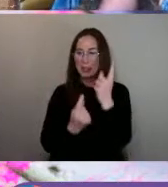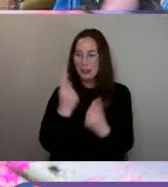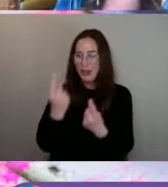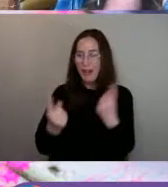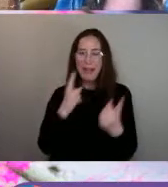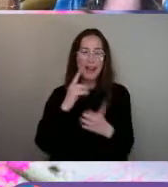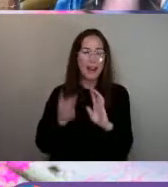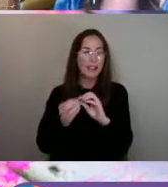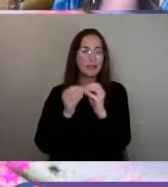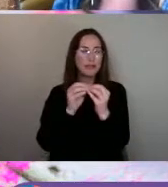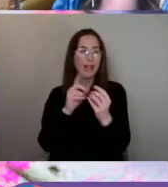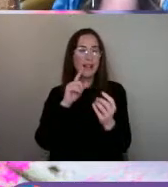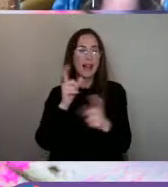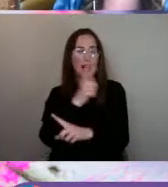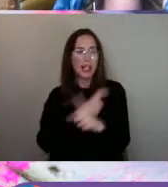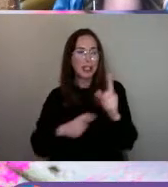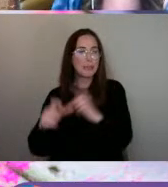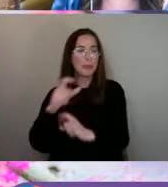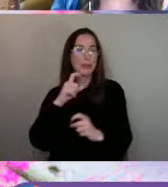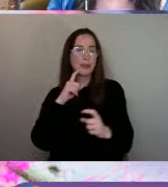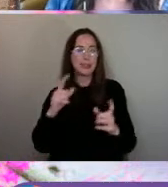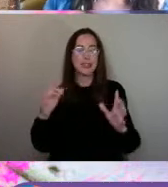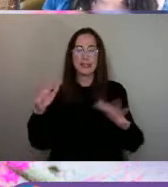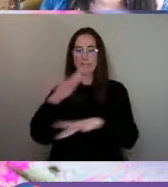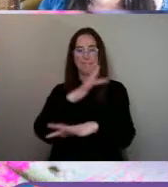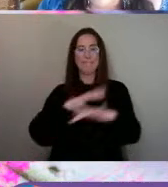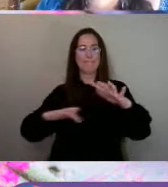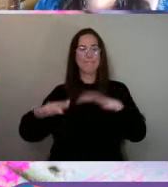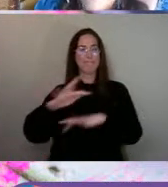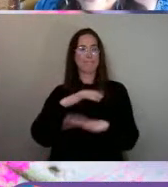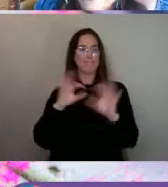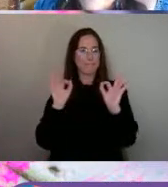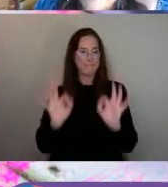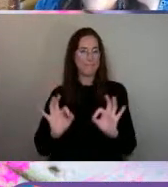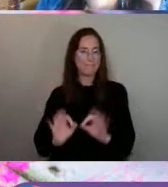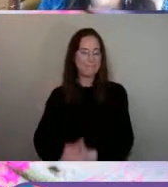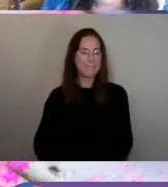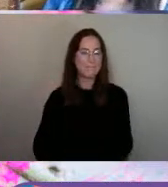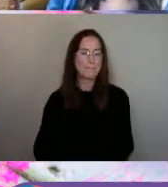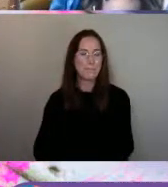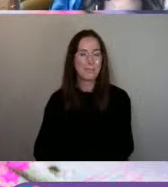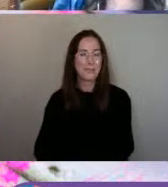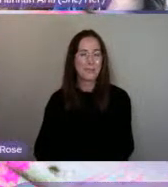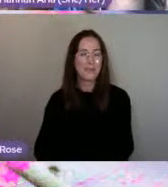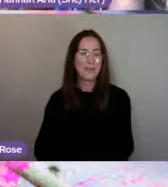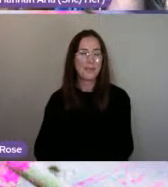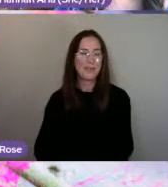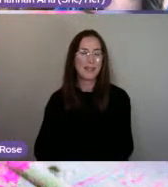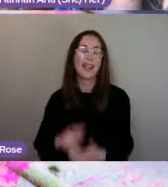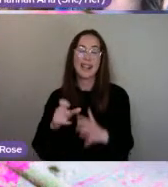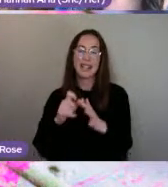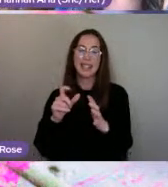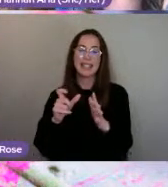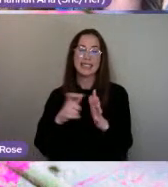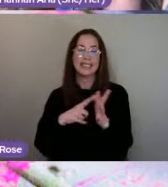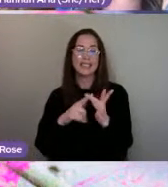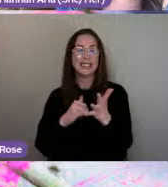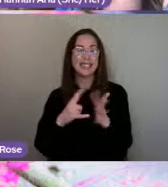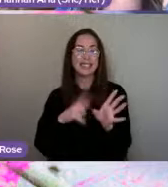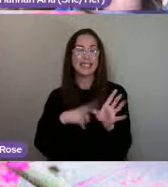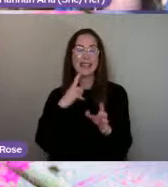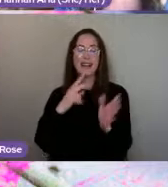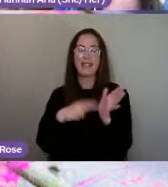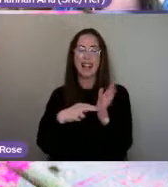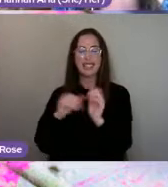and create a real kind of community atmosphere. Oh, Daisy says, Natty's art is great art. And that's from